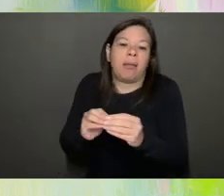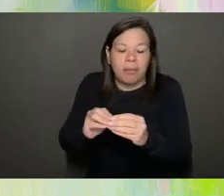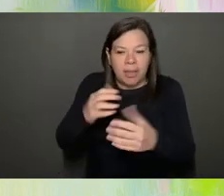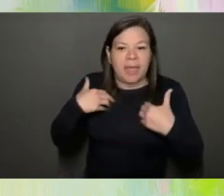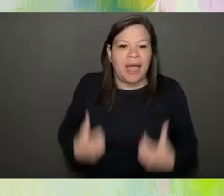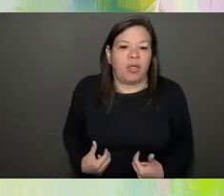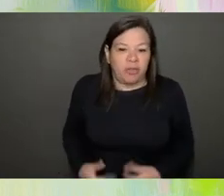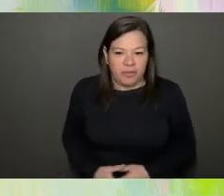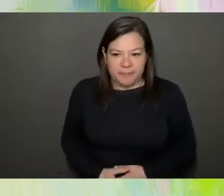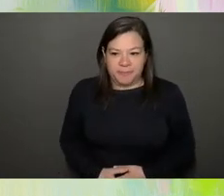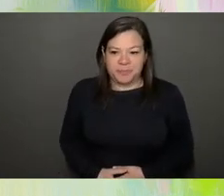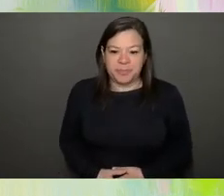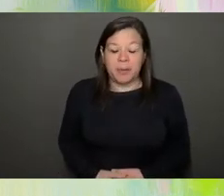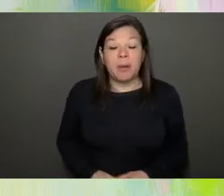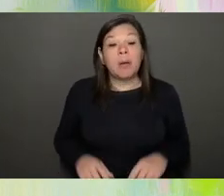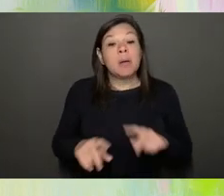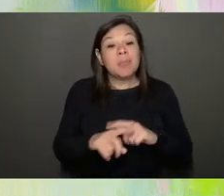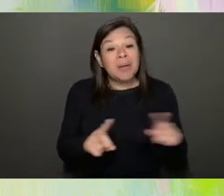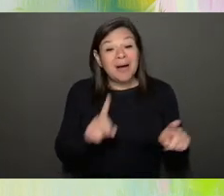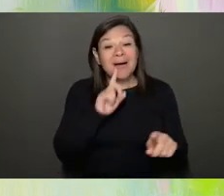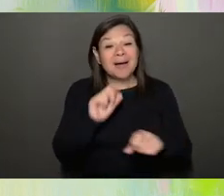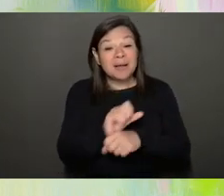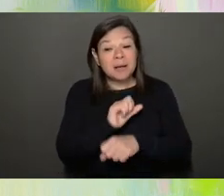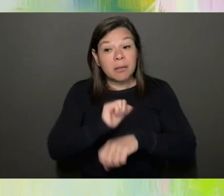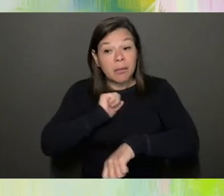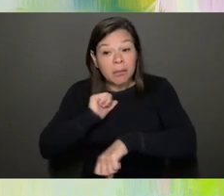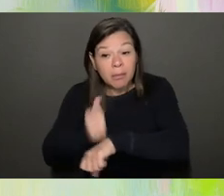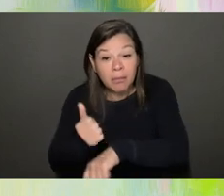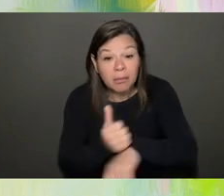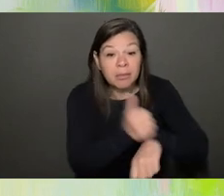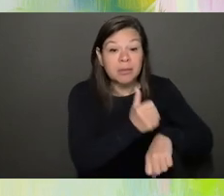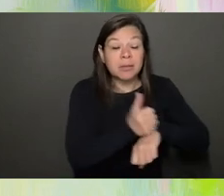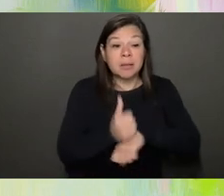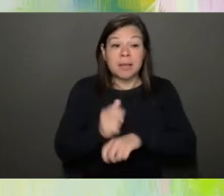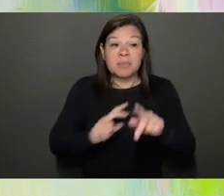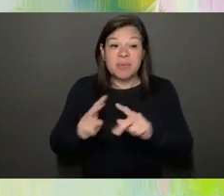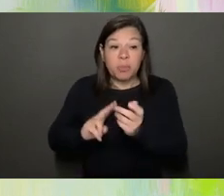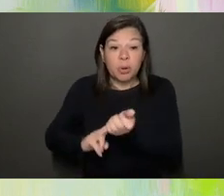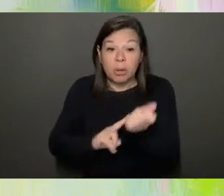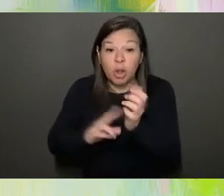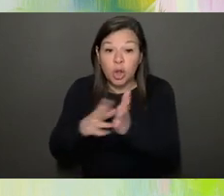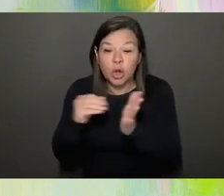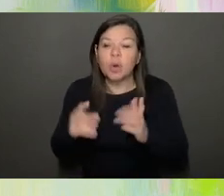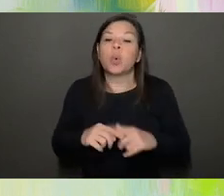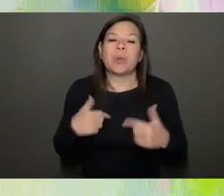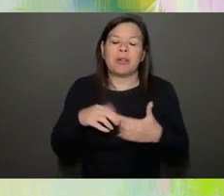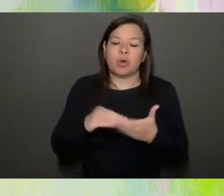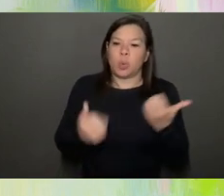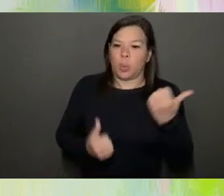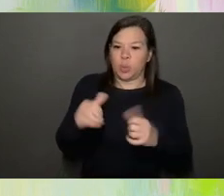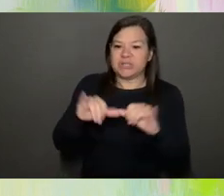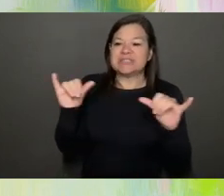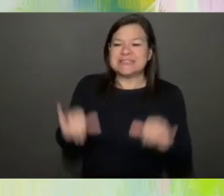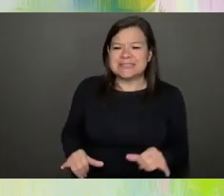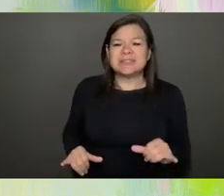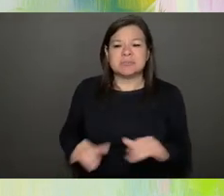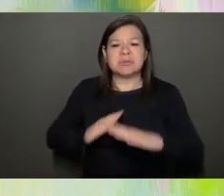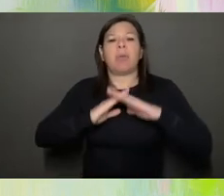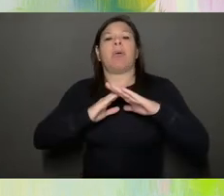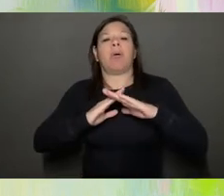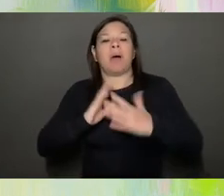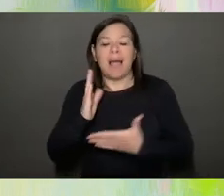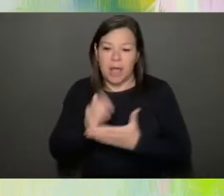could actually get the prototypes happening, we really learned which systems were going to be in the way. And there are some and which ones